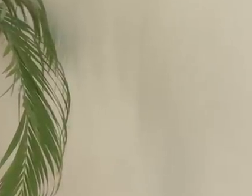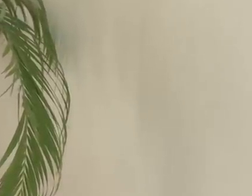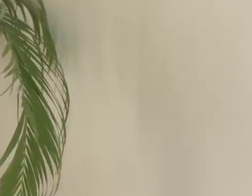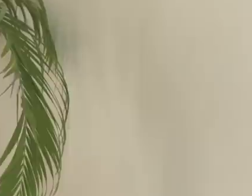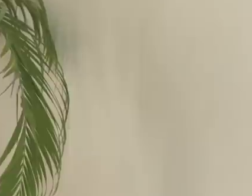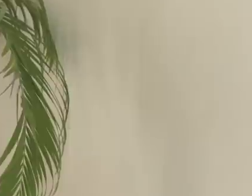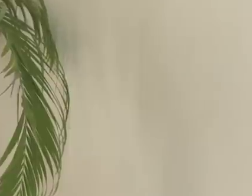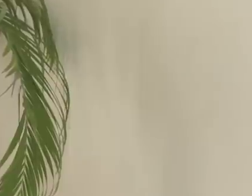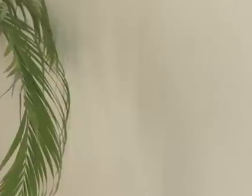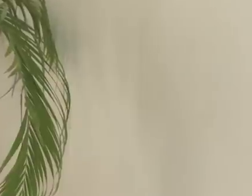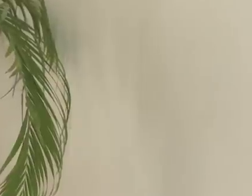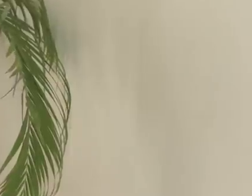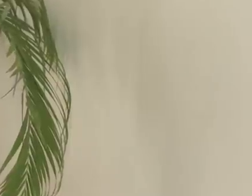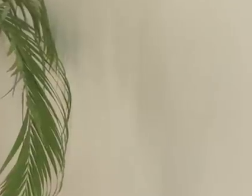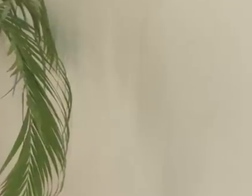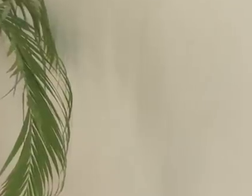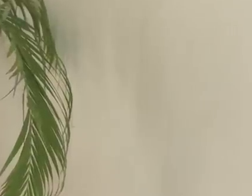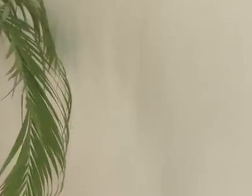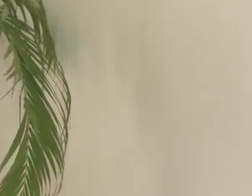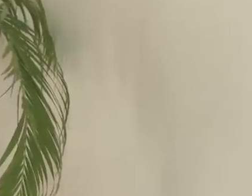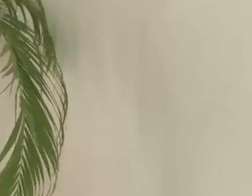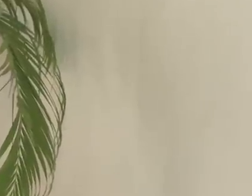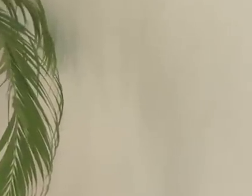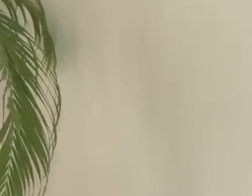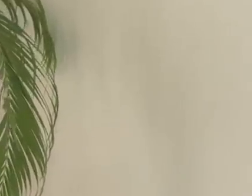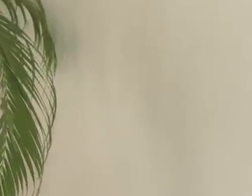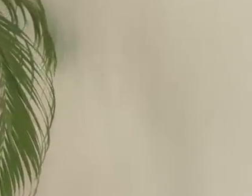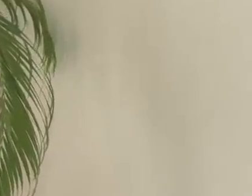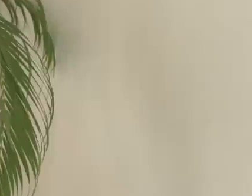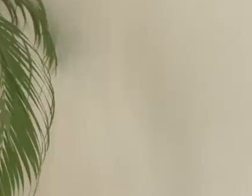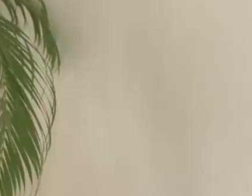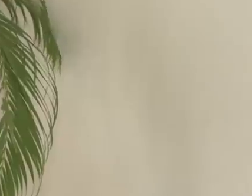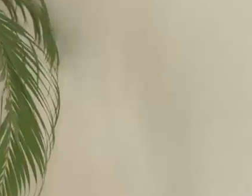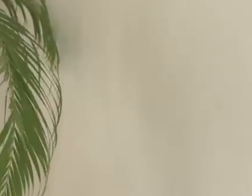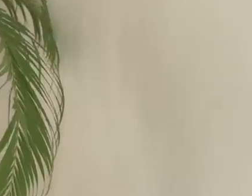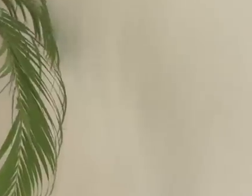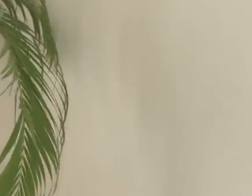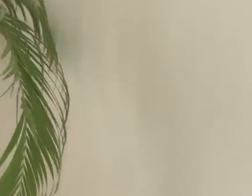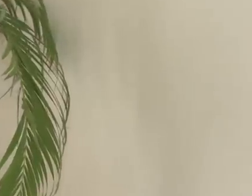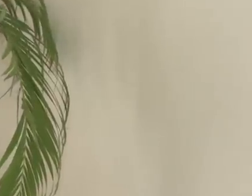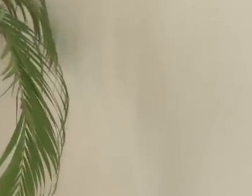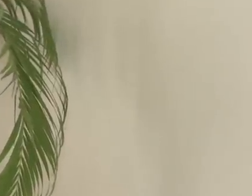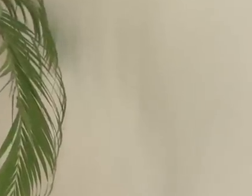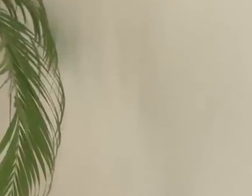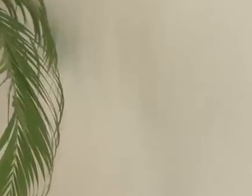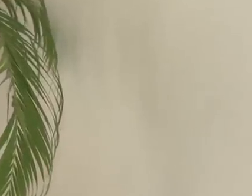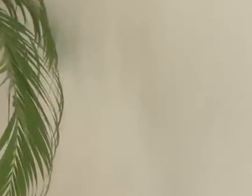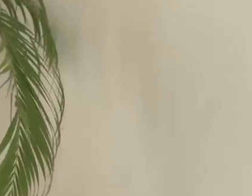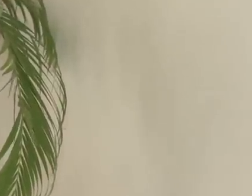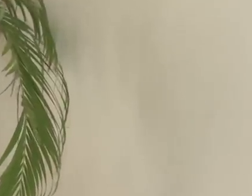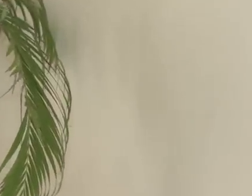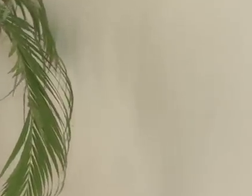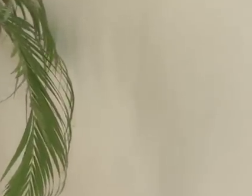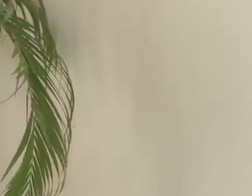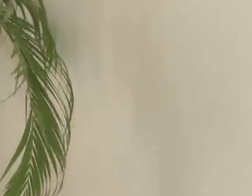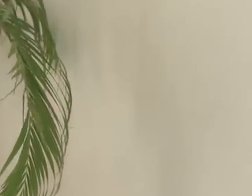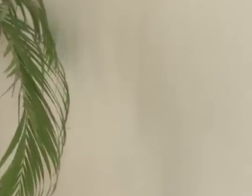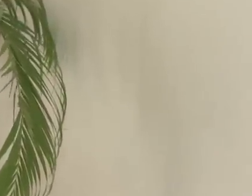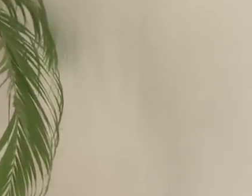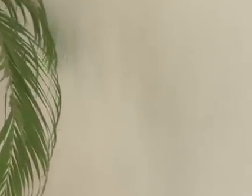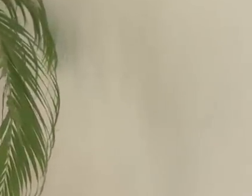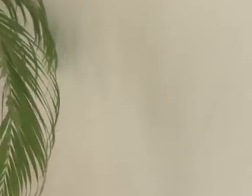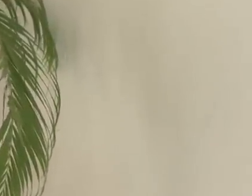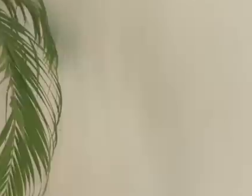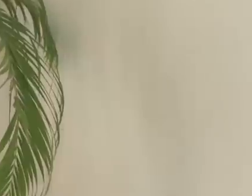And we've been talking about NCDs for a couple of decades now. And there's an analogy that